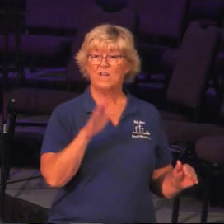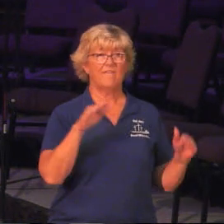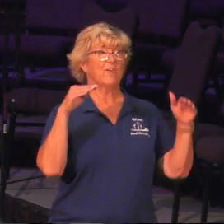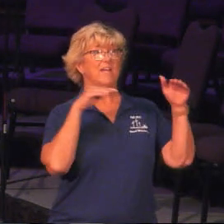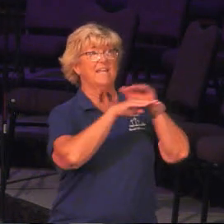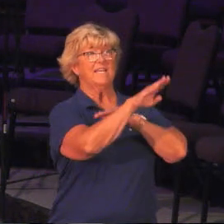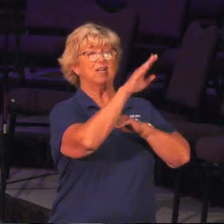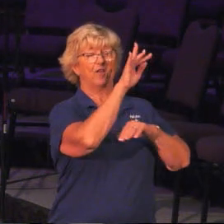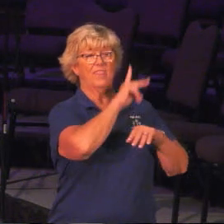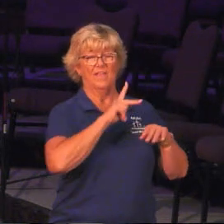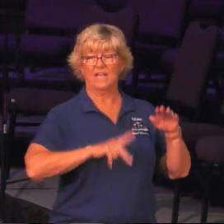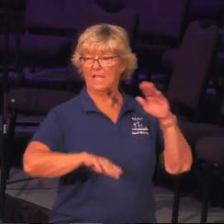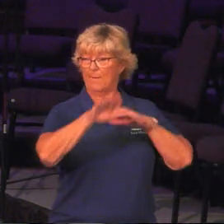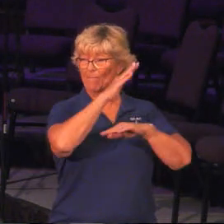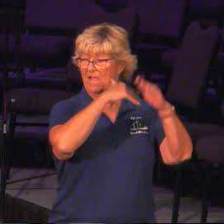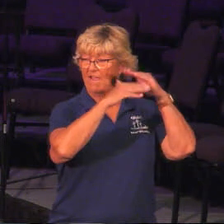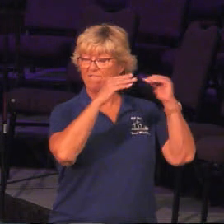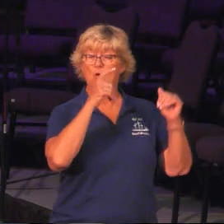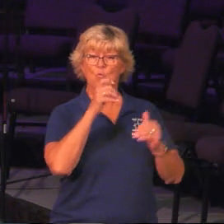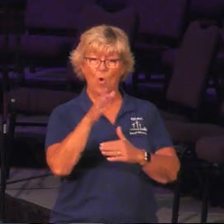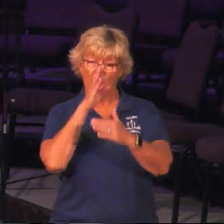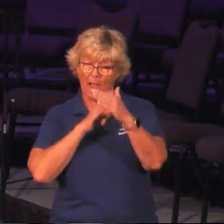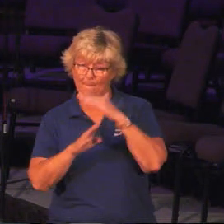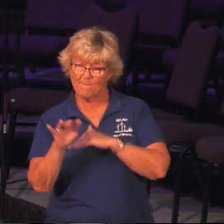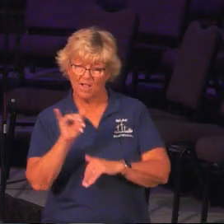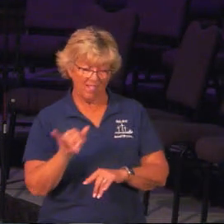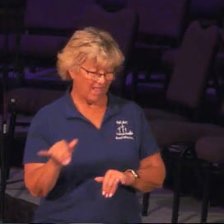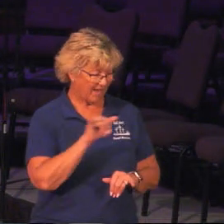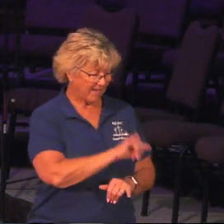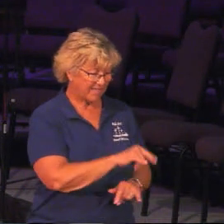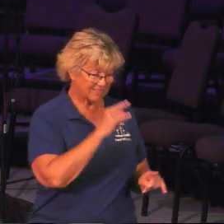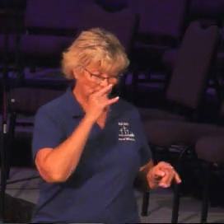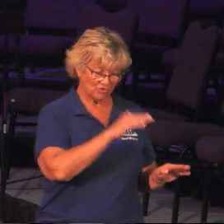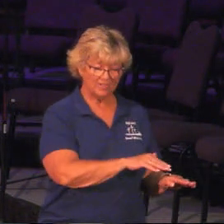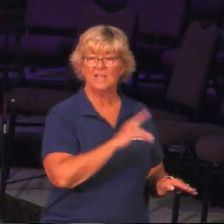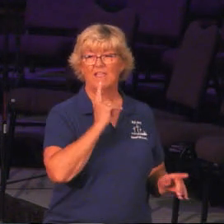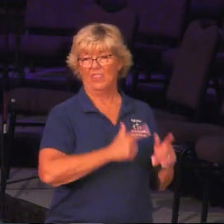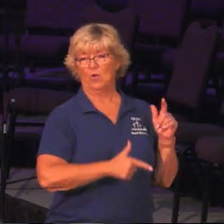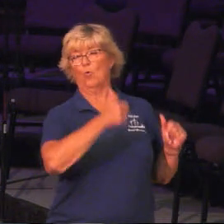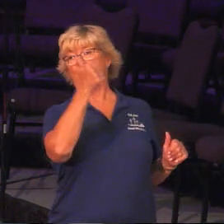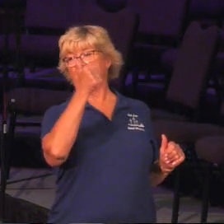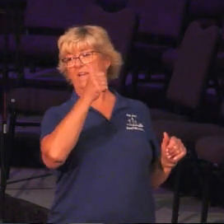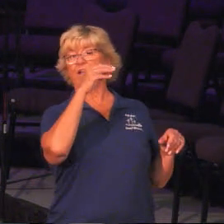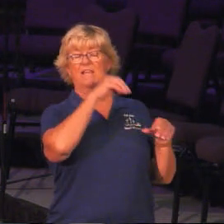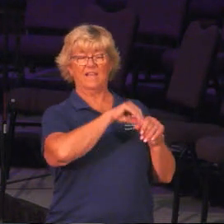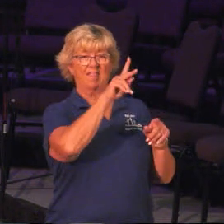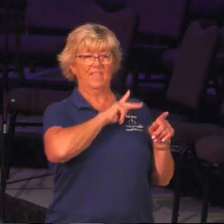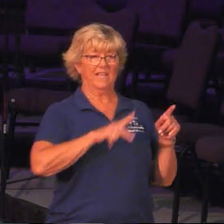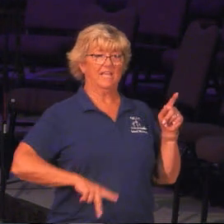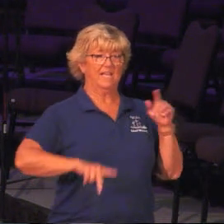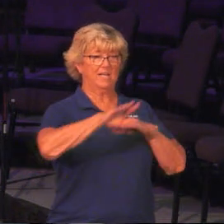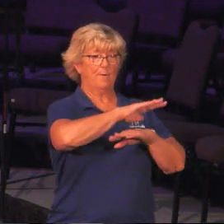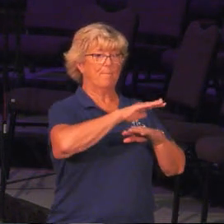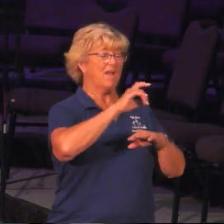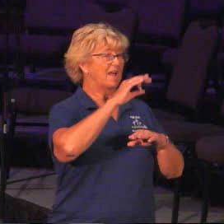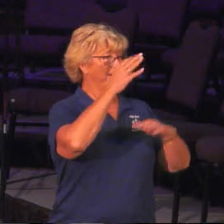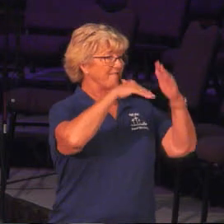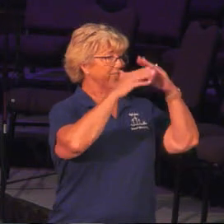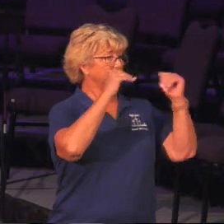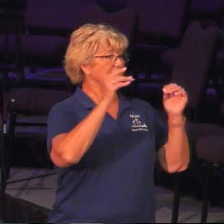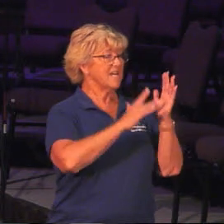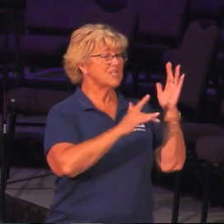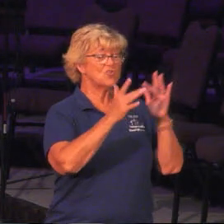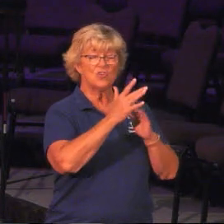the kingdom of heaven. Whoever humbles himself like this child is the greatest in the kingdom of heaven. Jesus